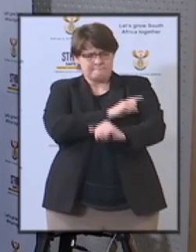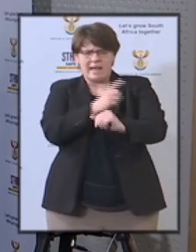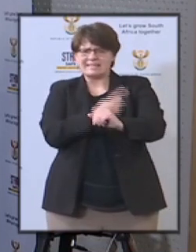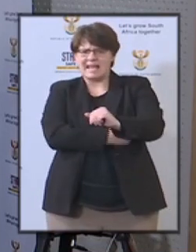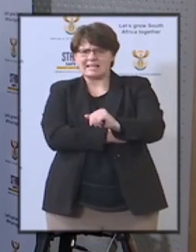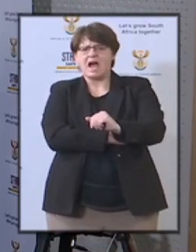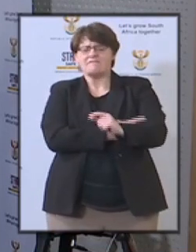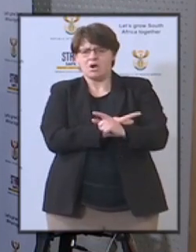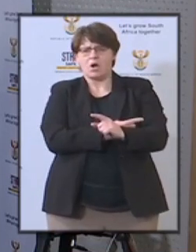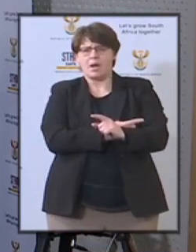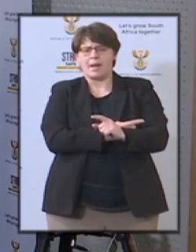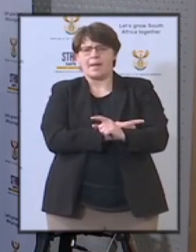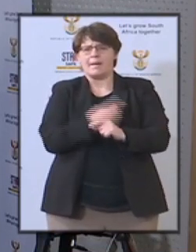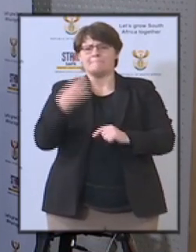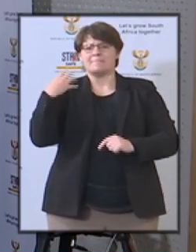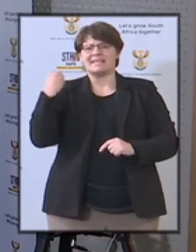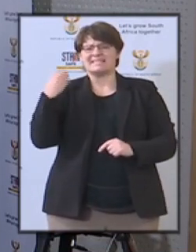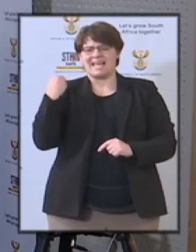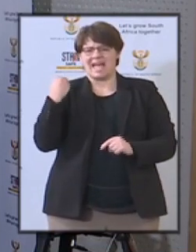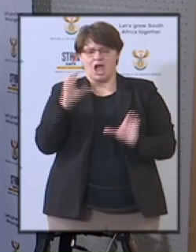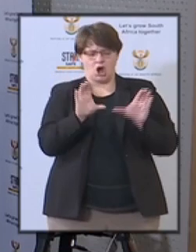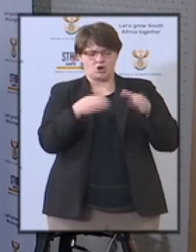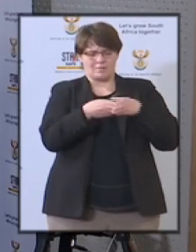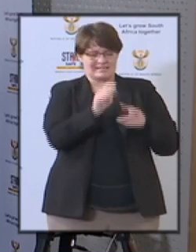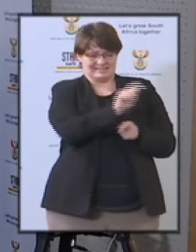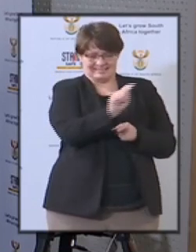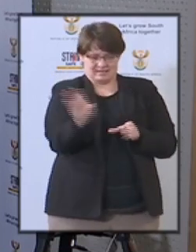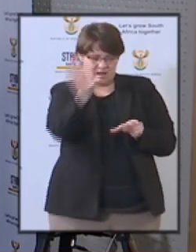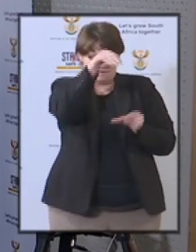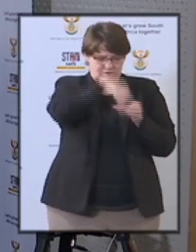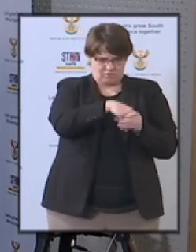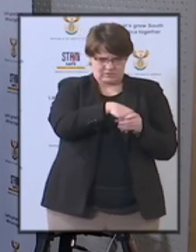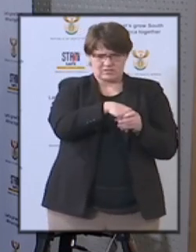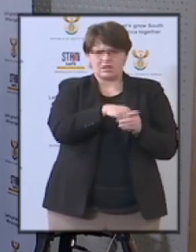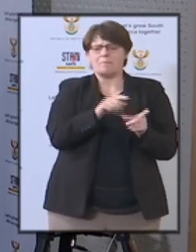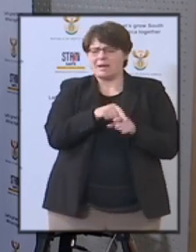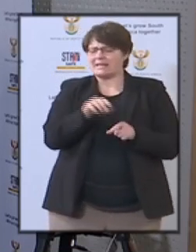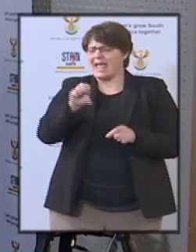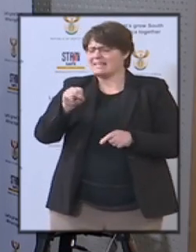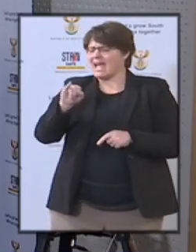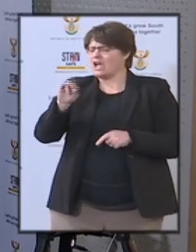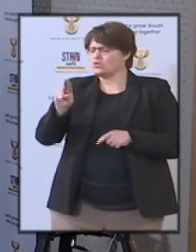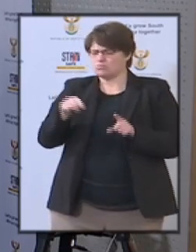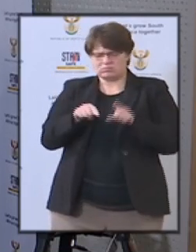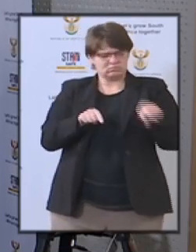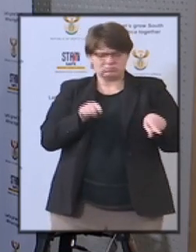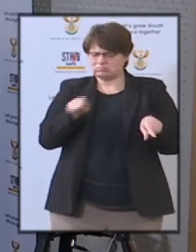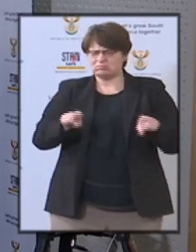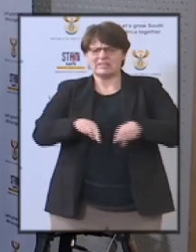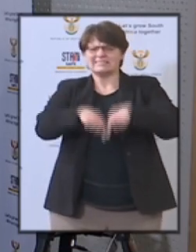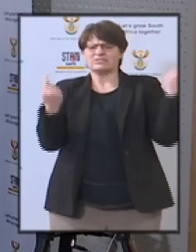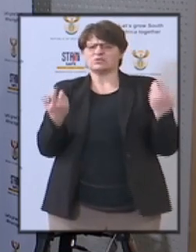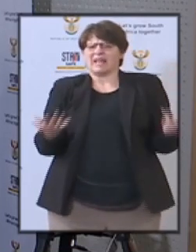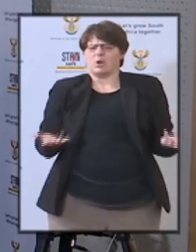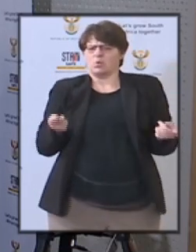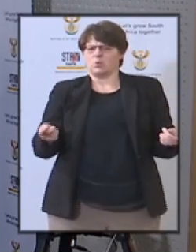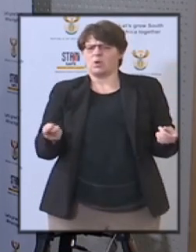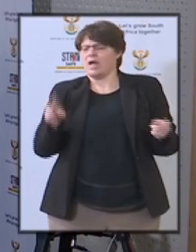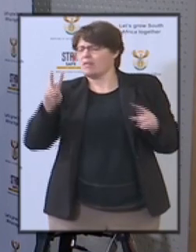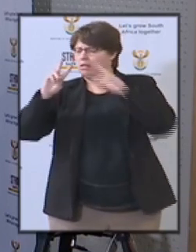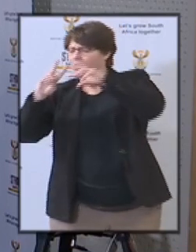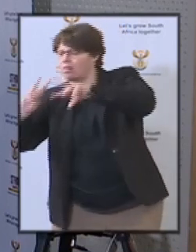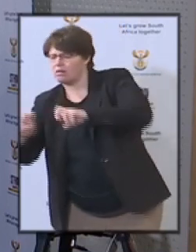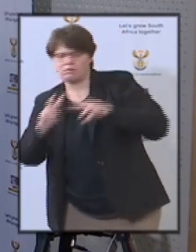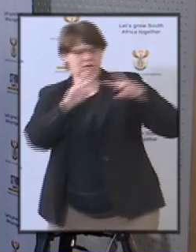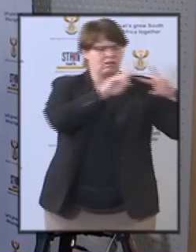-ministerial committee differ from the mandate of the siu in its investigations into covet 19 looting